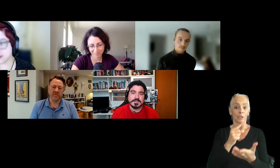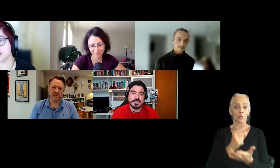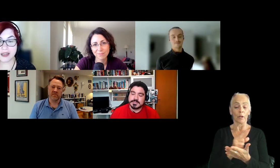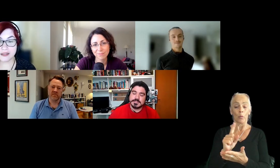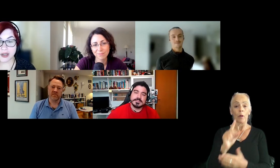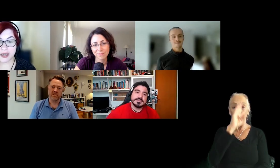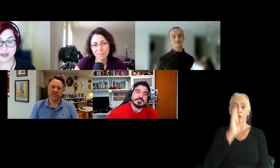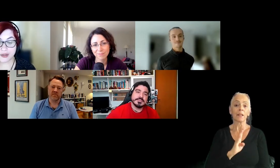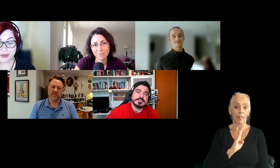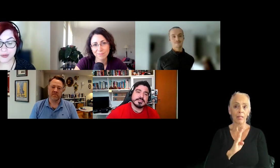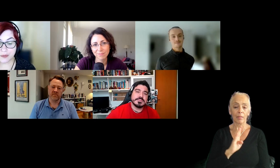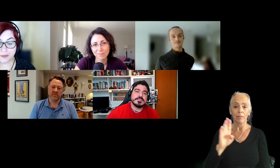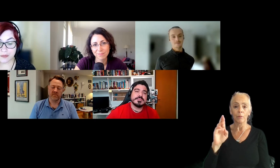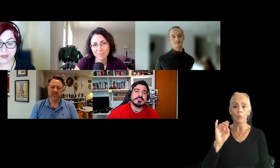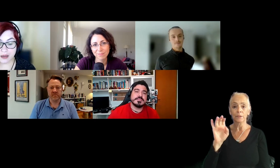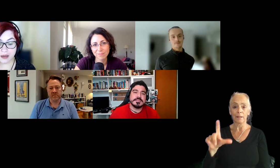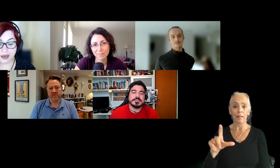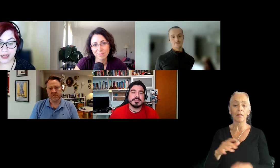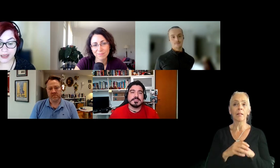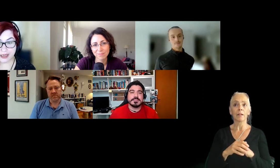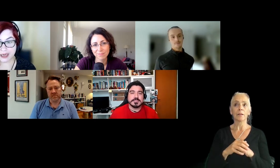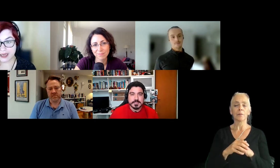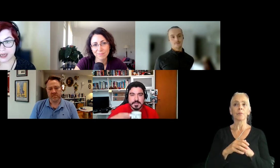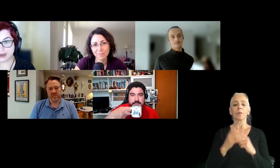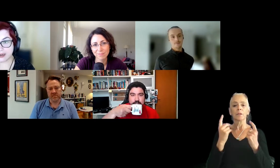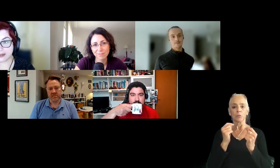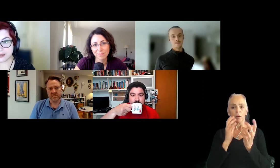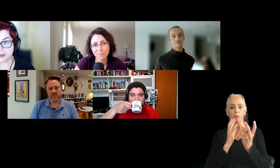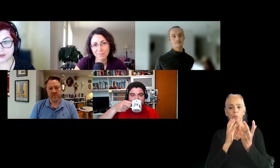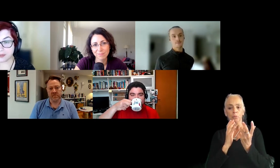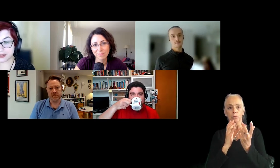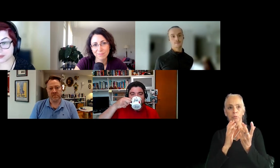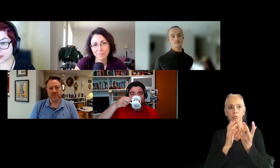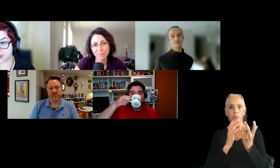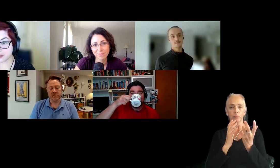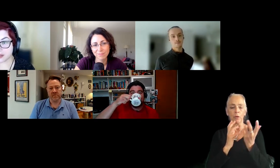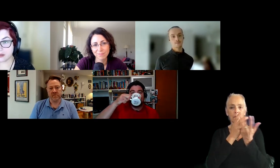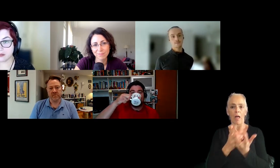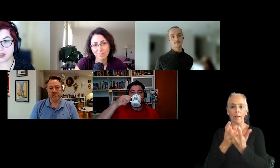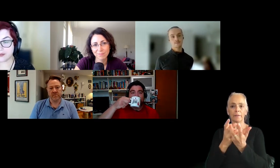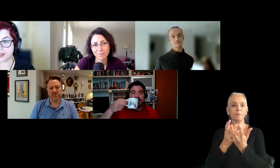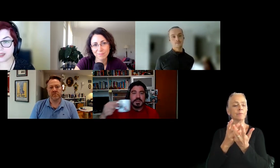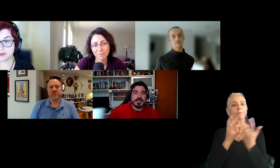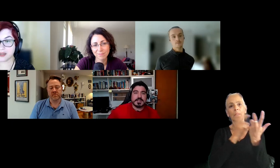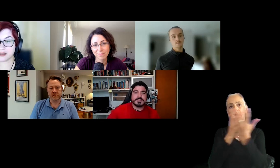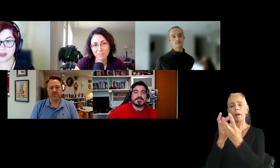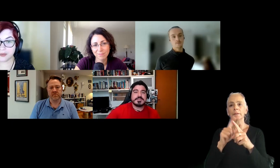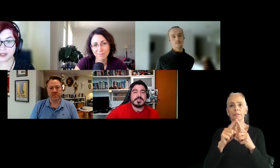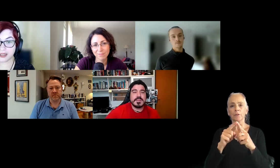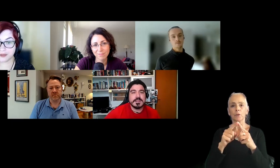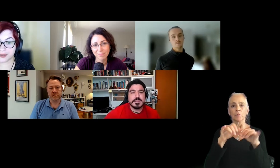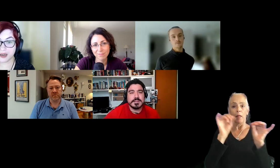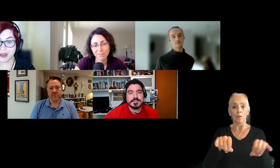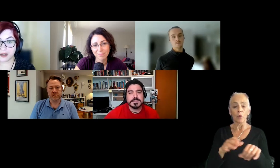Brazil and try it to align exactly to different platforms. So every six months